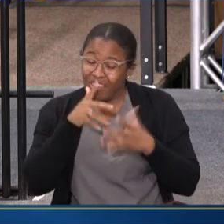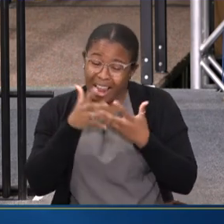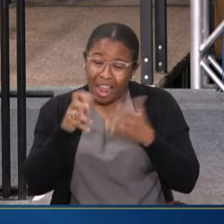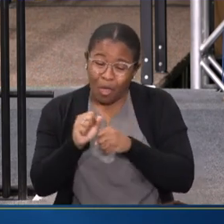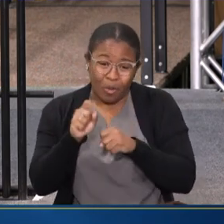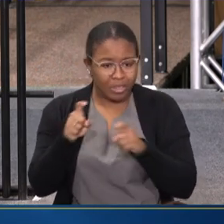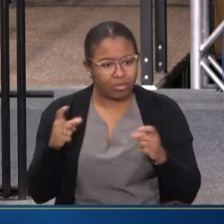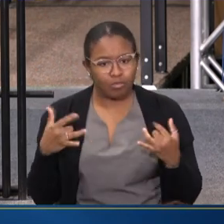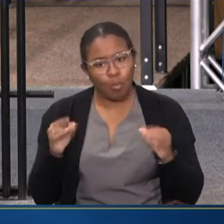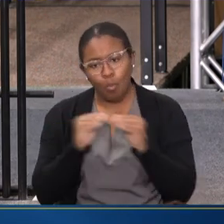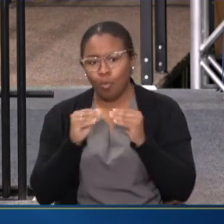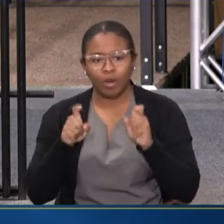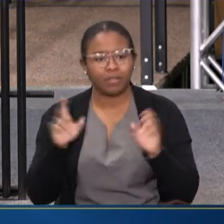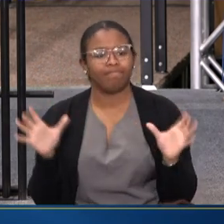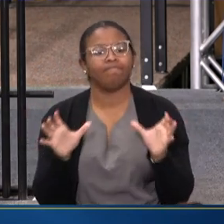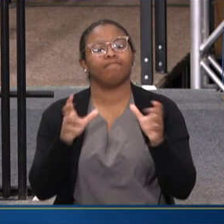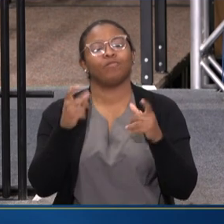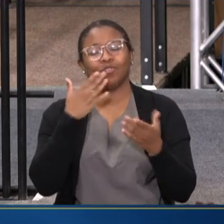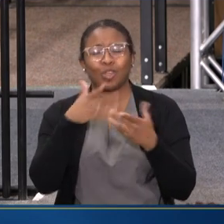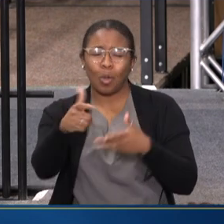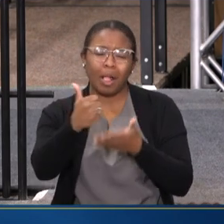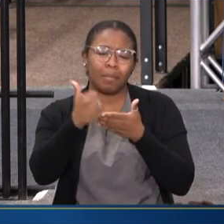WORK TO DO. AND THANK YOU FOR YOUR HELP.